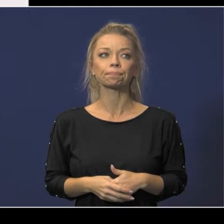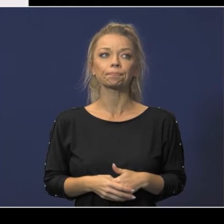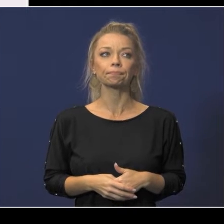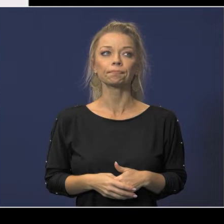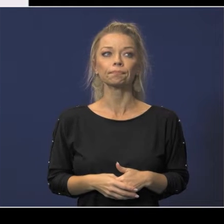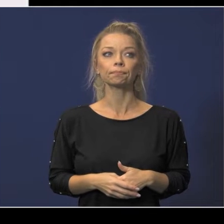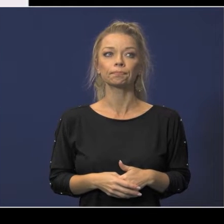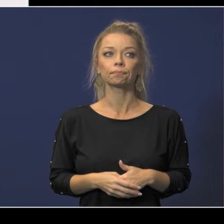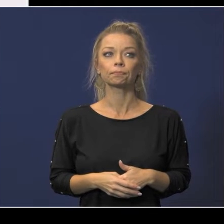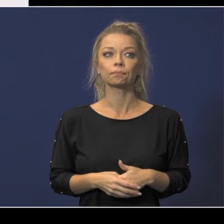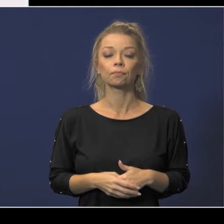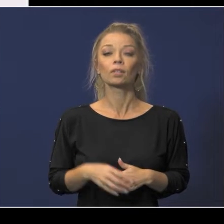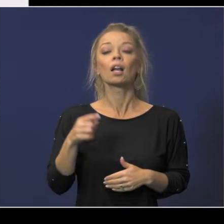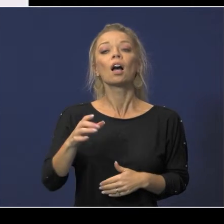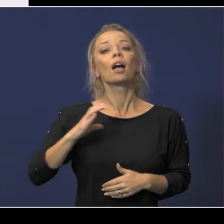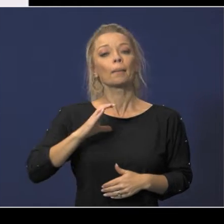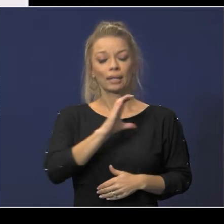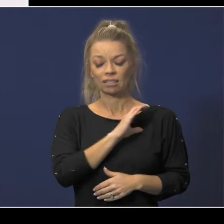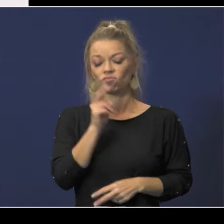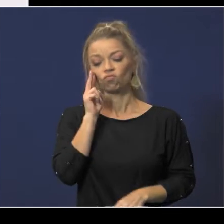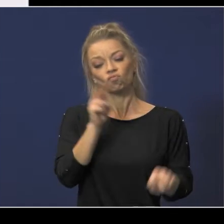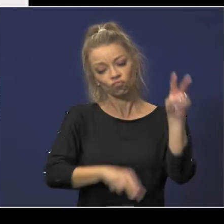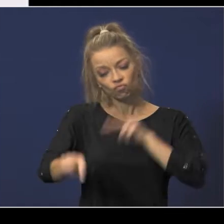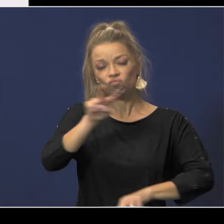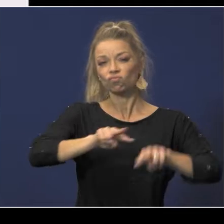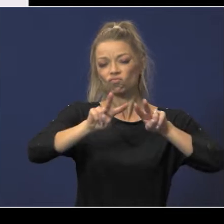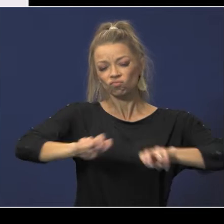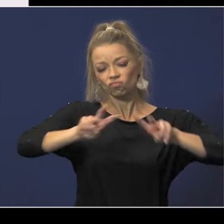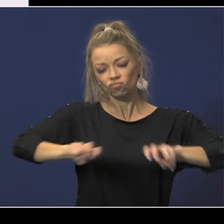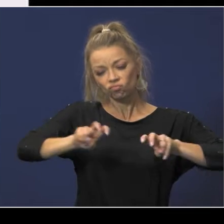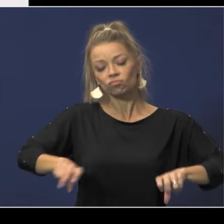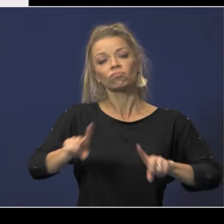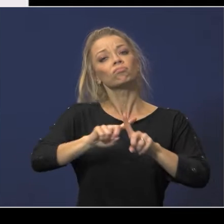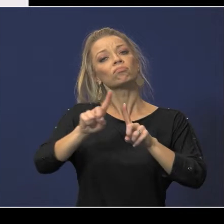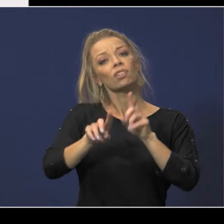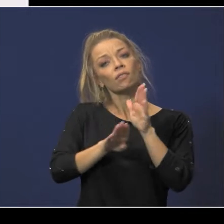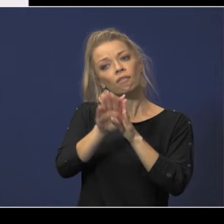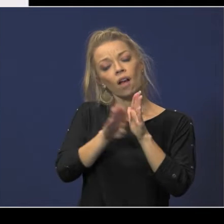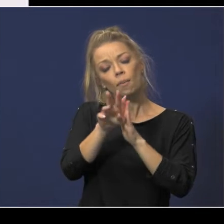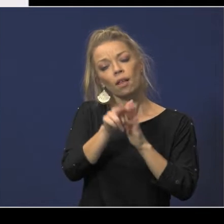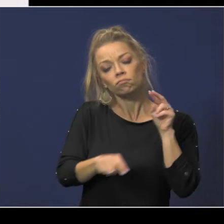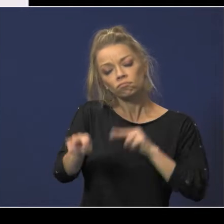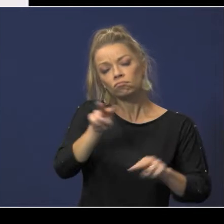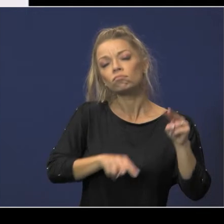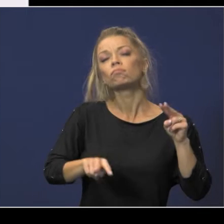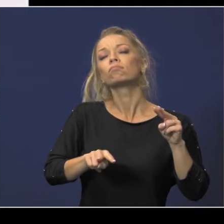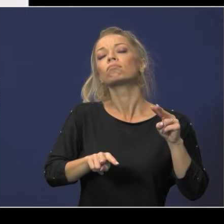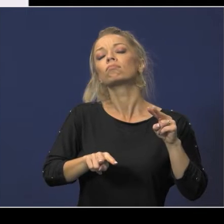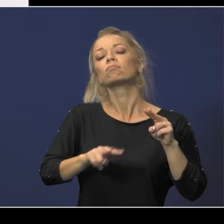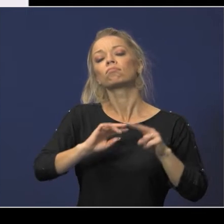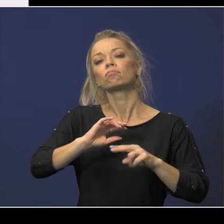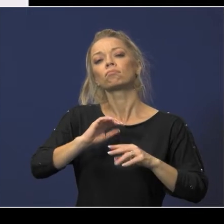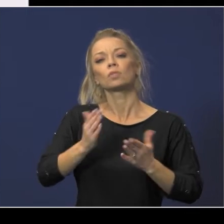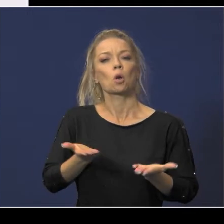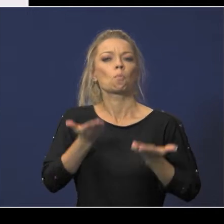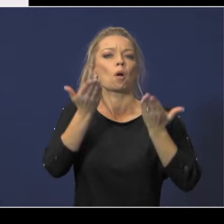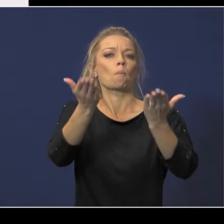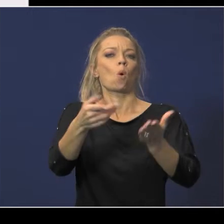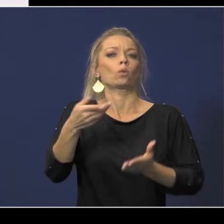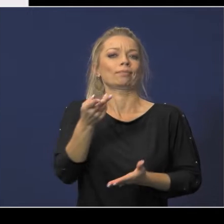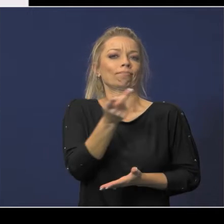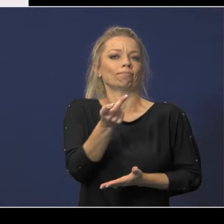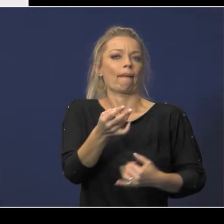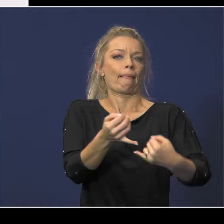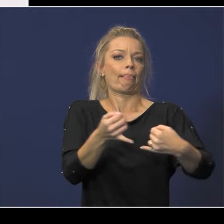okay the committee after digging digging through the data and the different developments in bridgeland the committee came up with these proposed lines